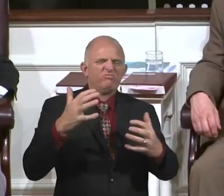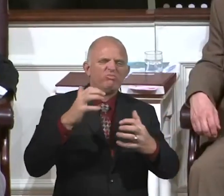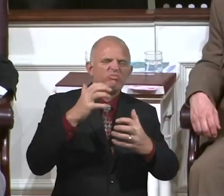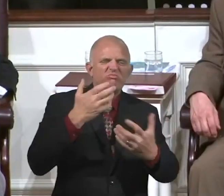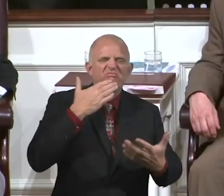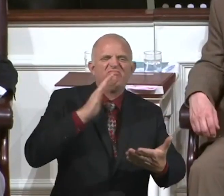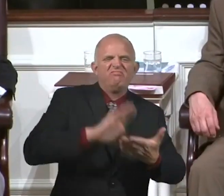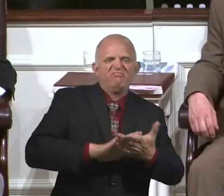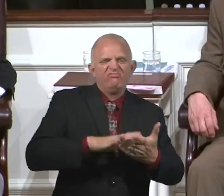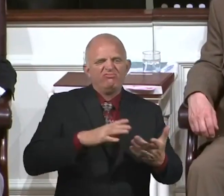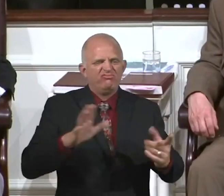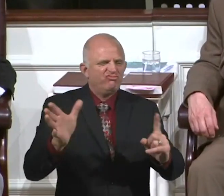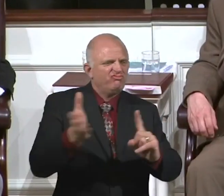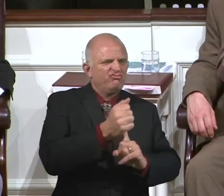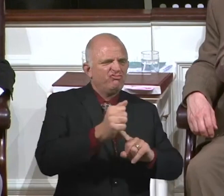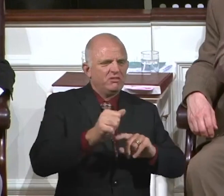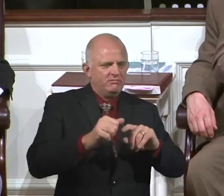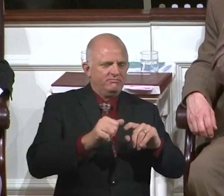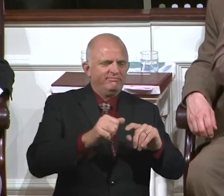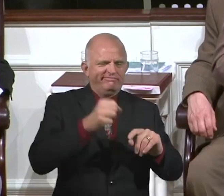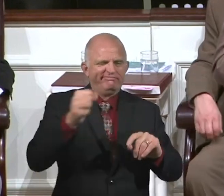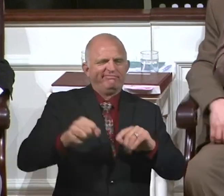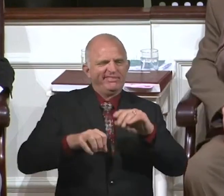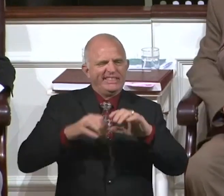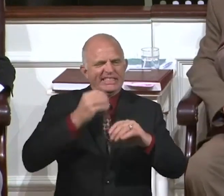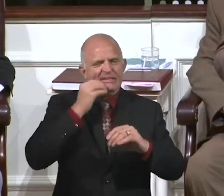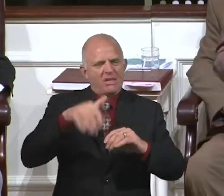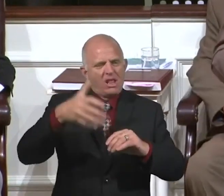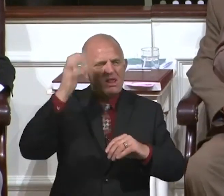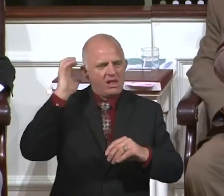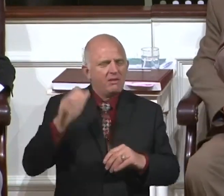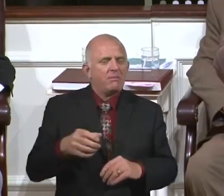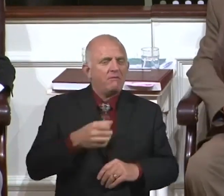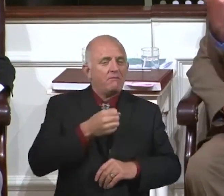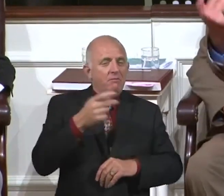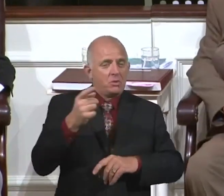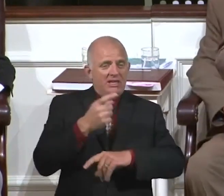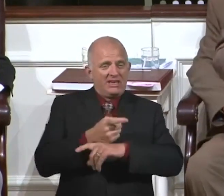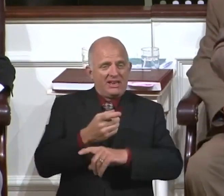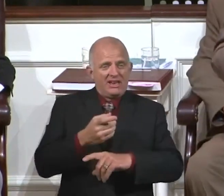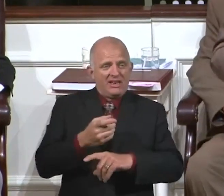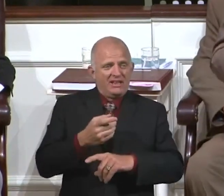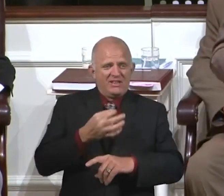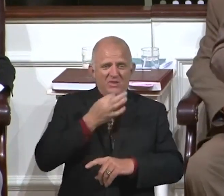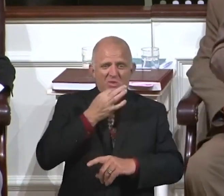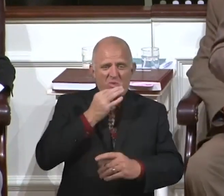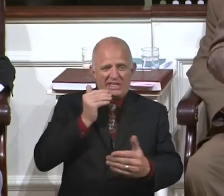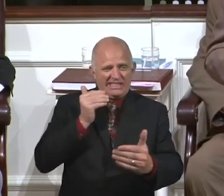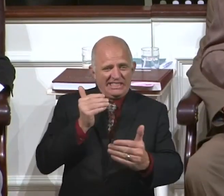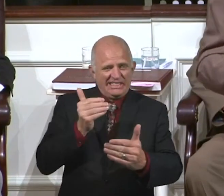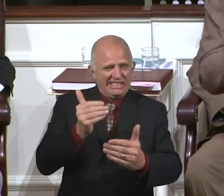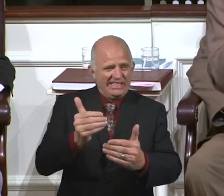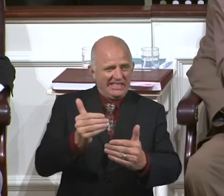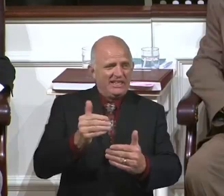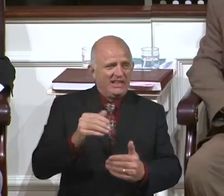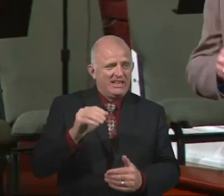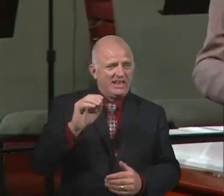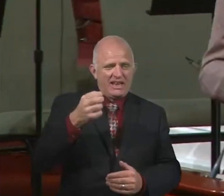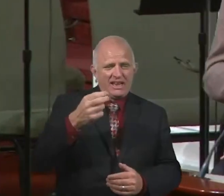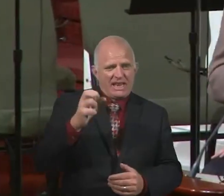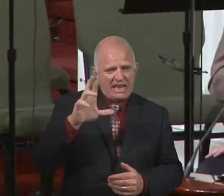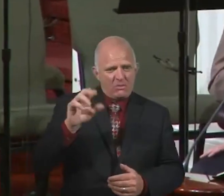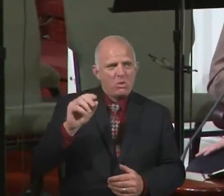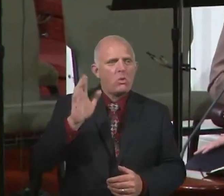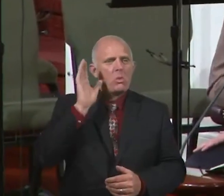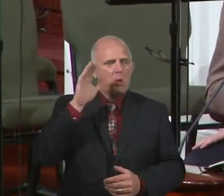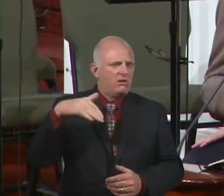it would be just a few days that he, under the direction of Nero, would have his head taken off. A guillotine would take